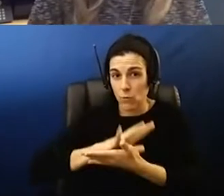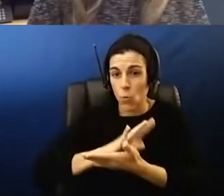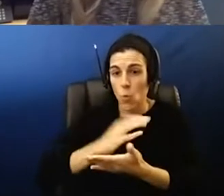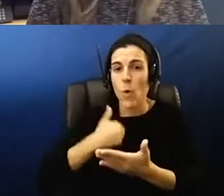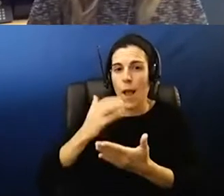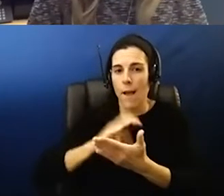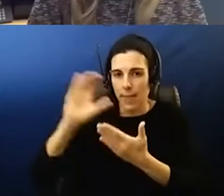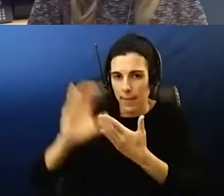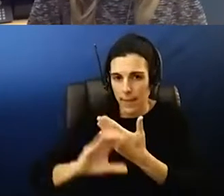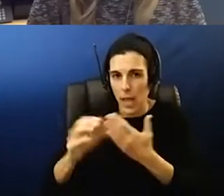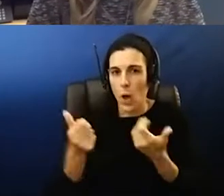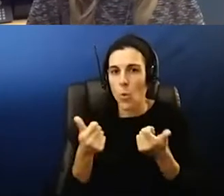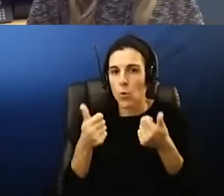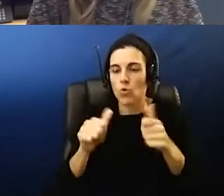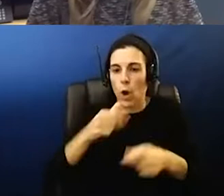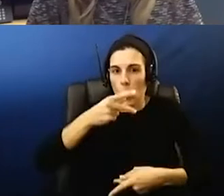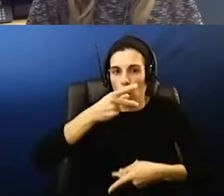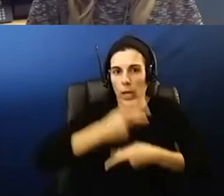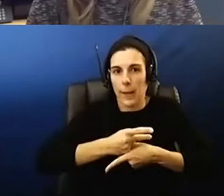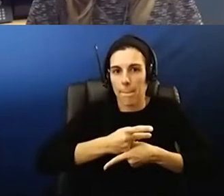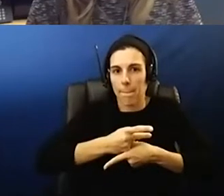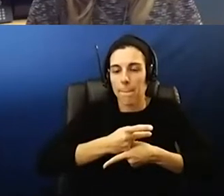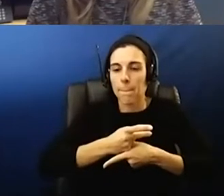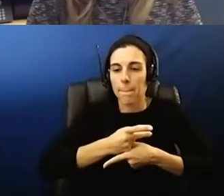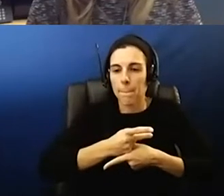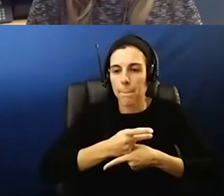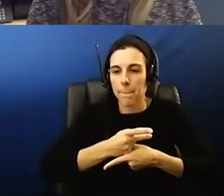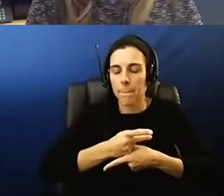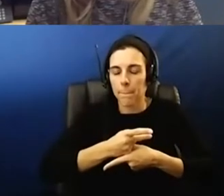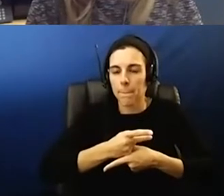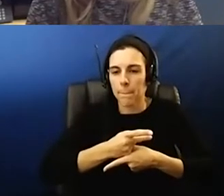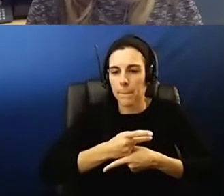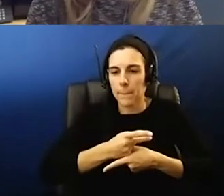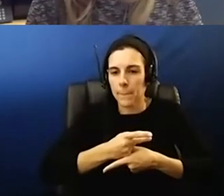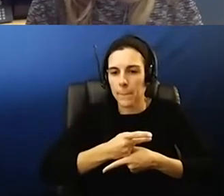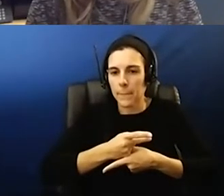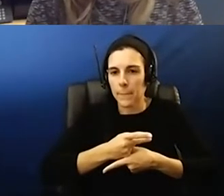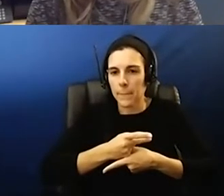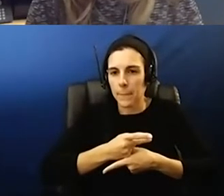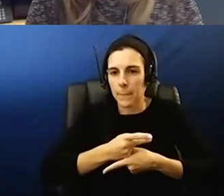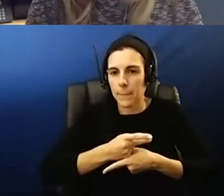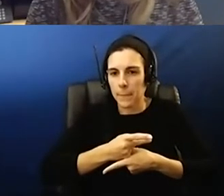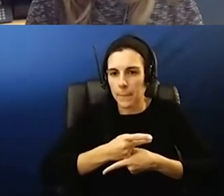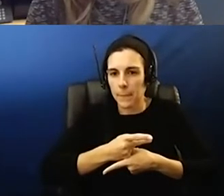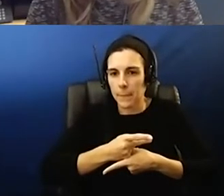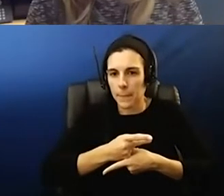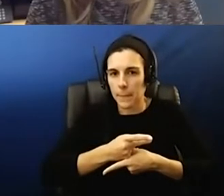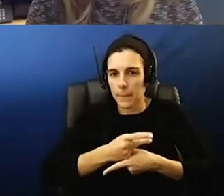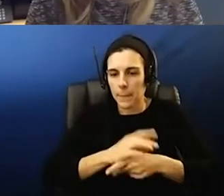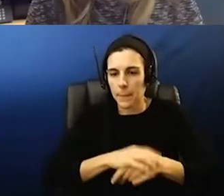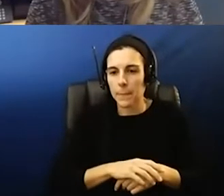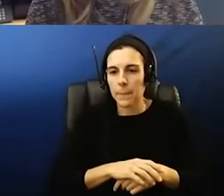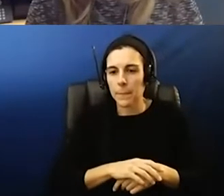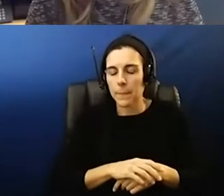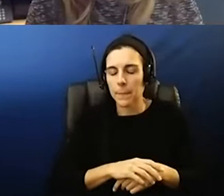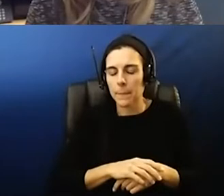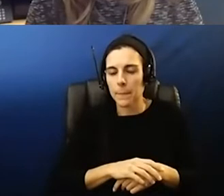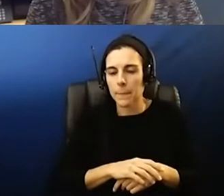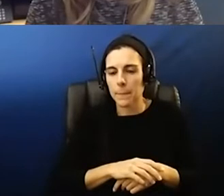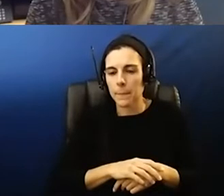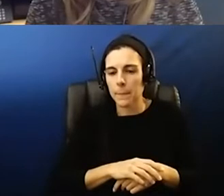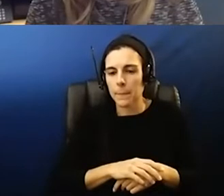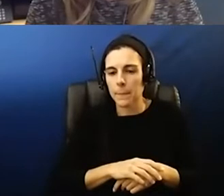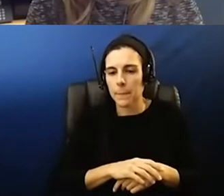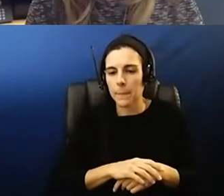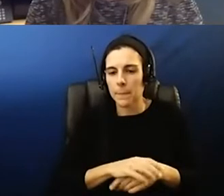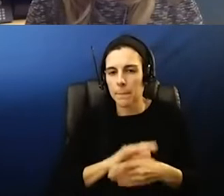working to try to keep the the constructs of our calendar as it was established and approved by our board and